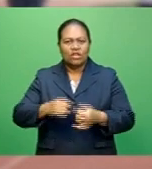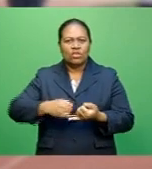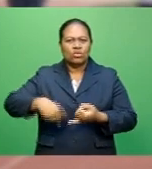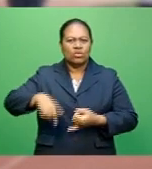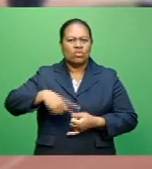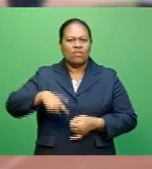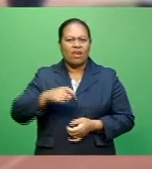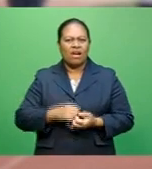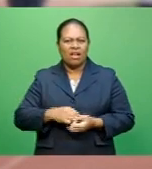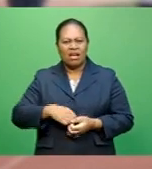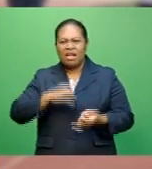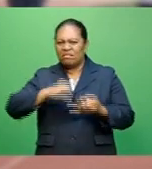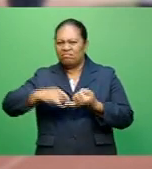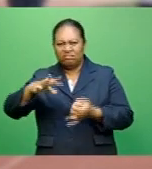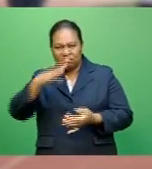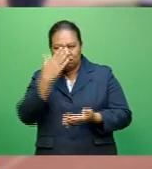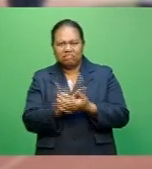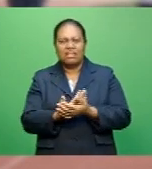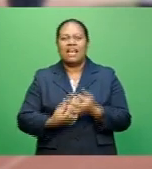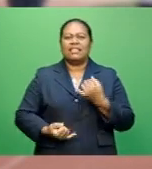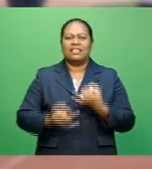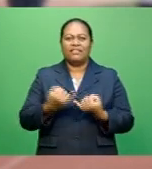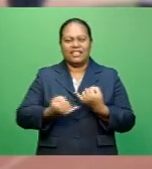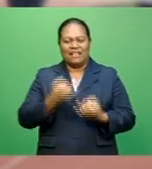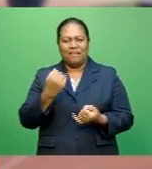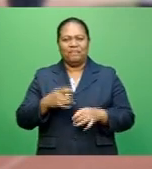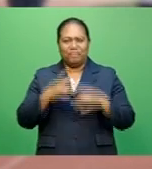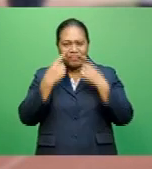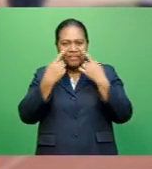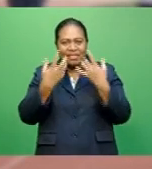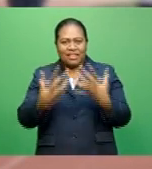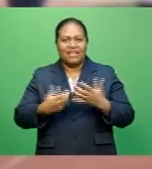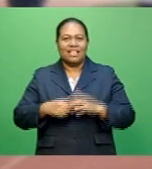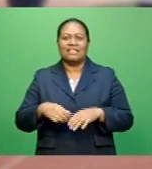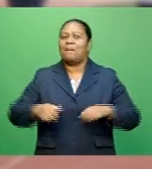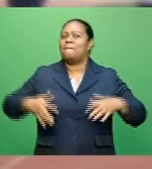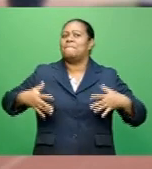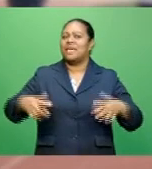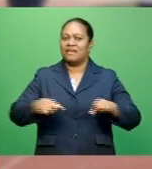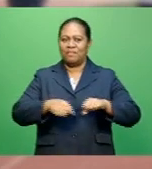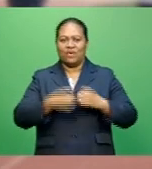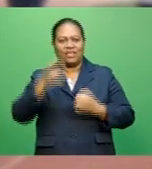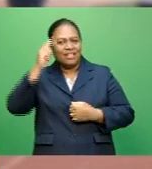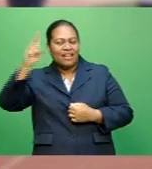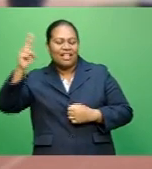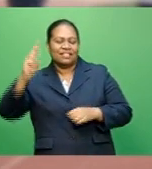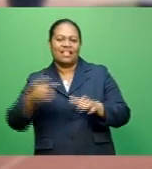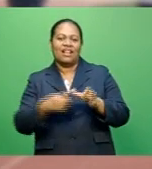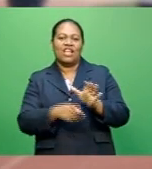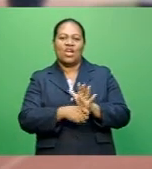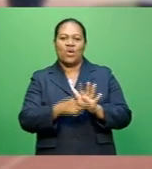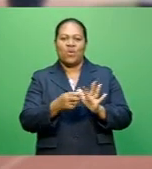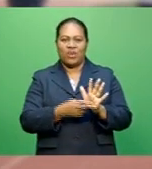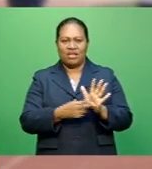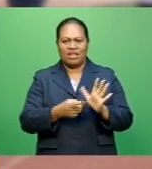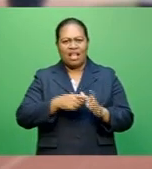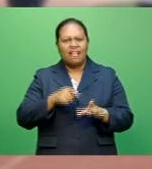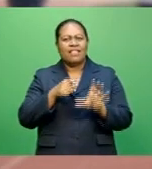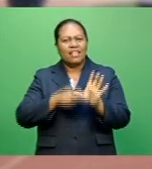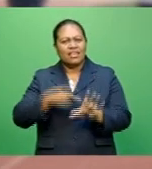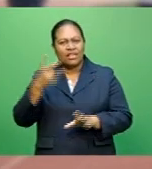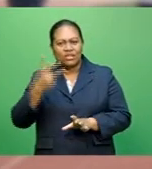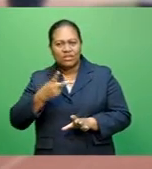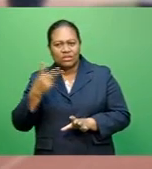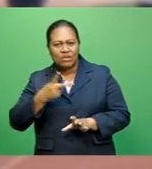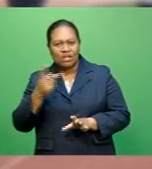Sangam student Sylvester Leweni is putting in the hard yards to make his big break in the national arena. The Year 12 student joined at